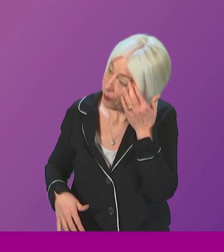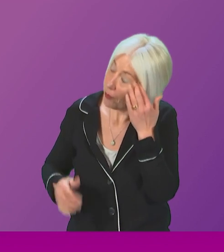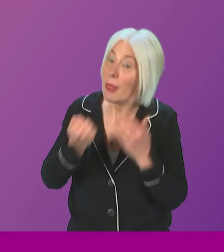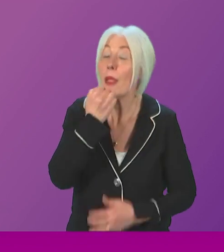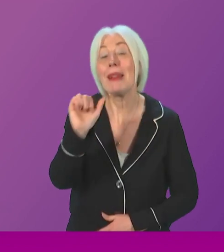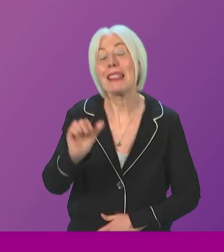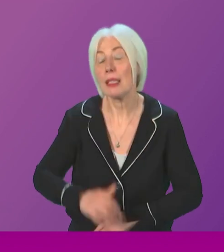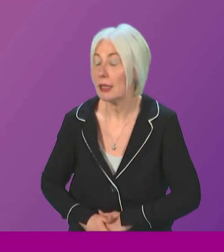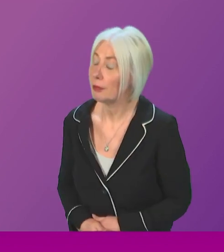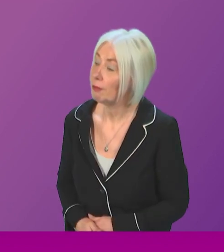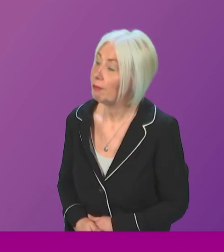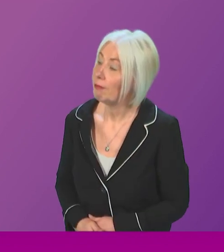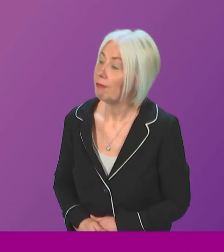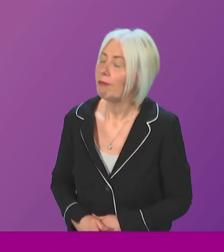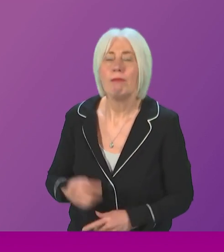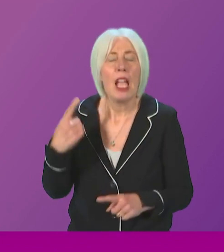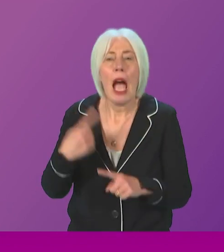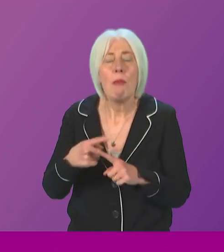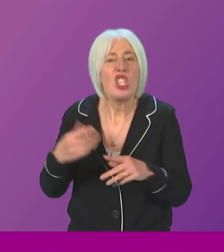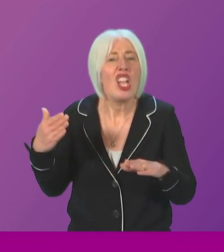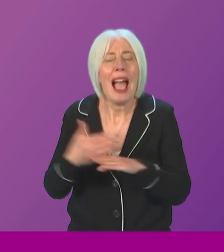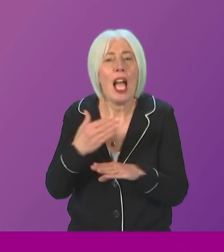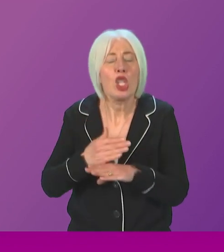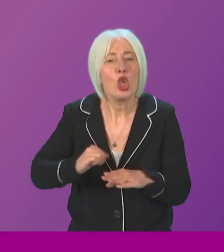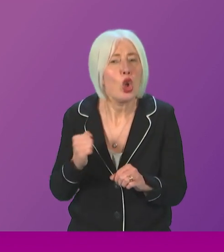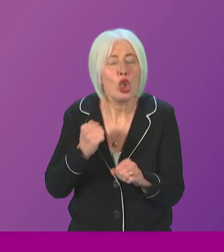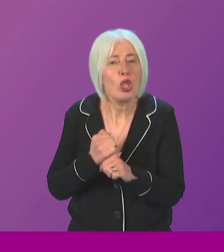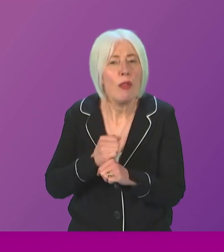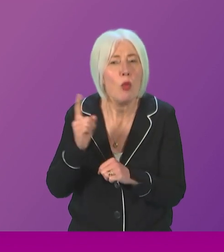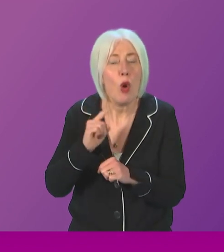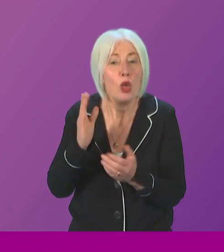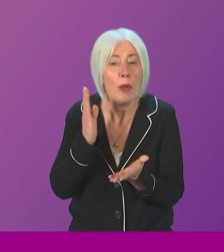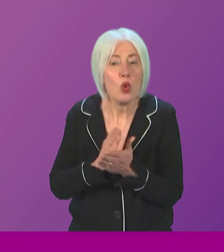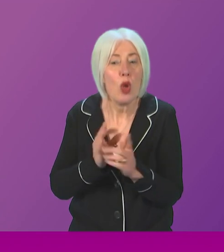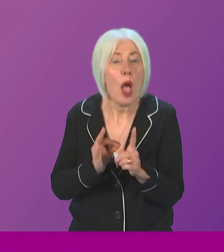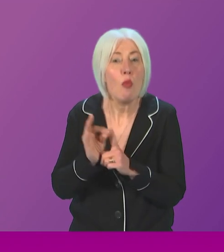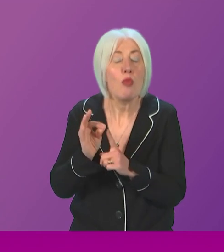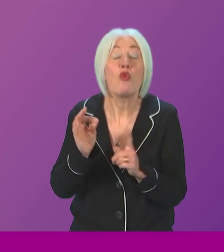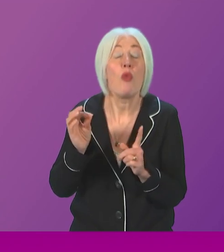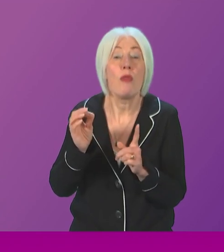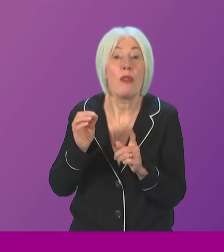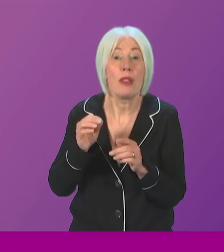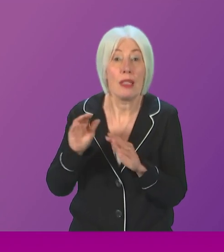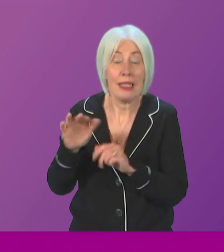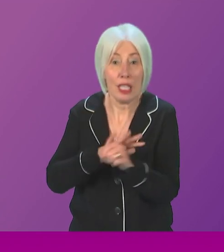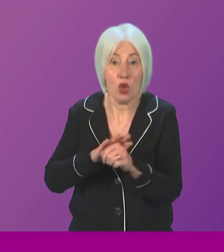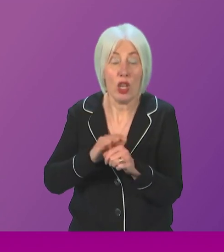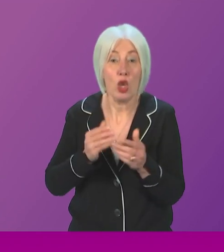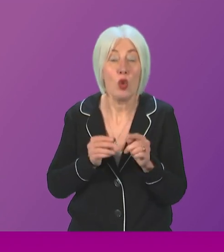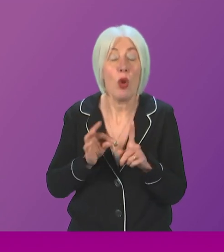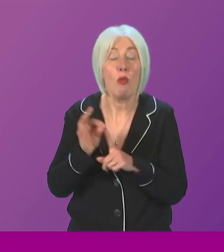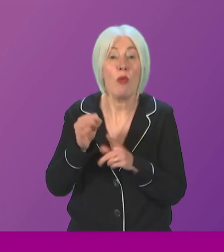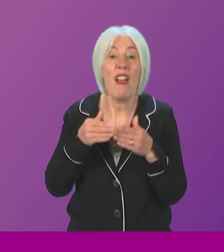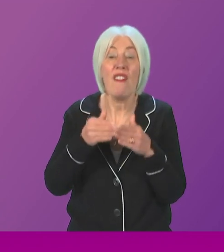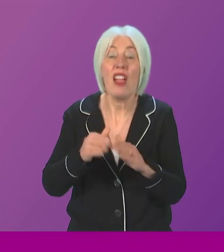To ask the First Minister what immediate action the Scottish Government will take to improve the situation regarding ferry services across the Highlands and